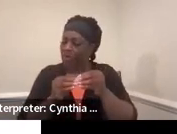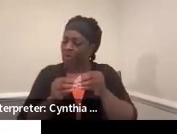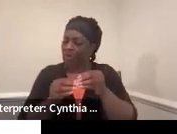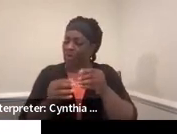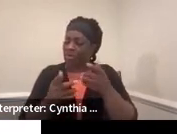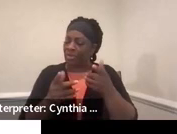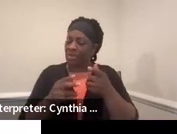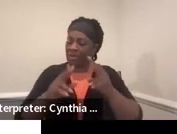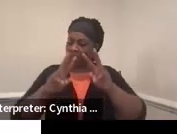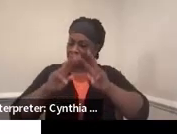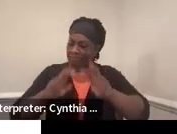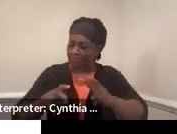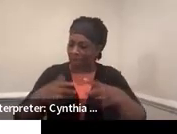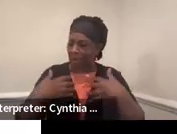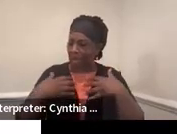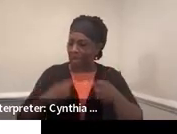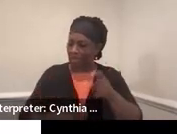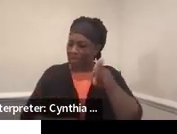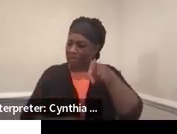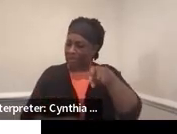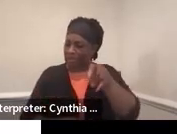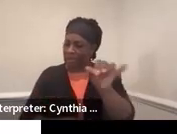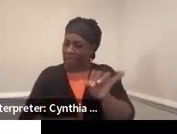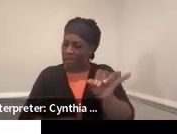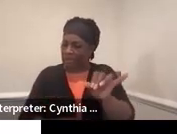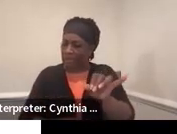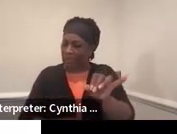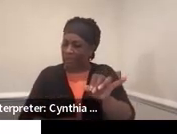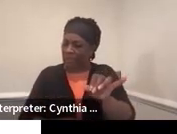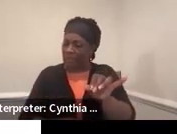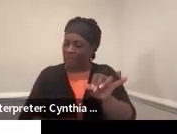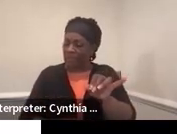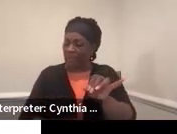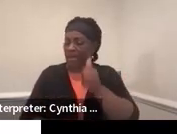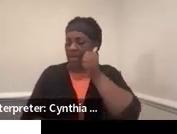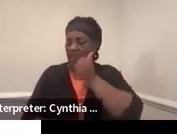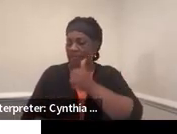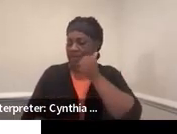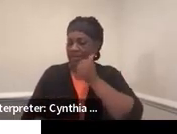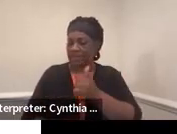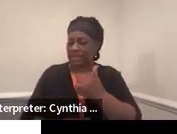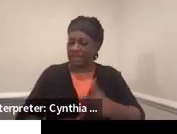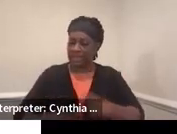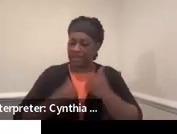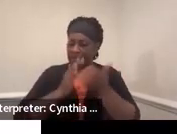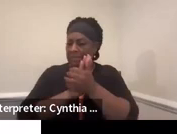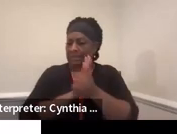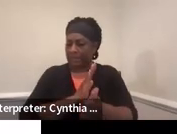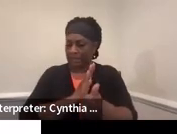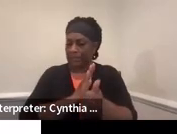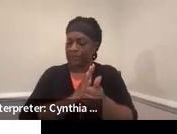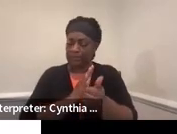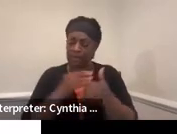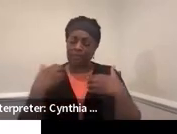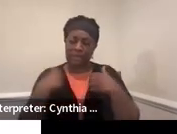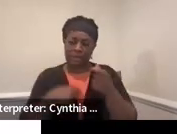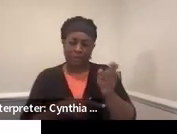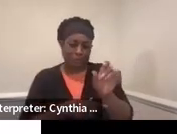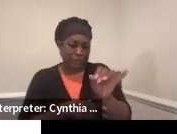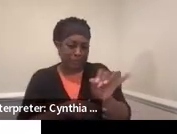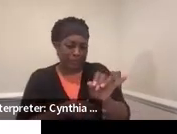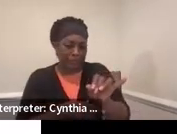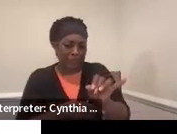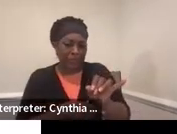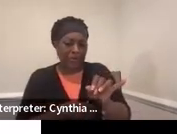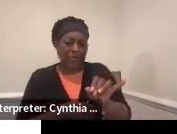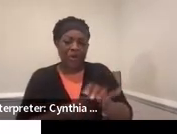at health needs when speaking to daily living skills. Yeah. Oh, I